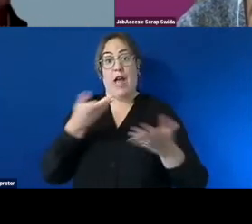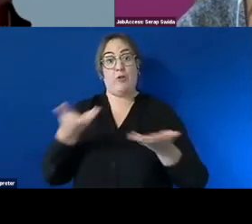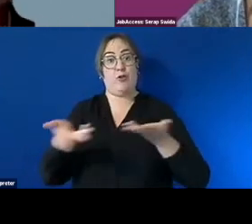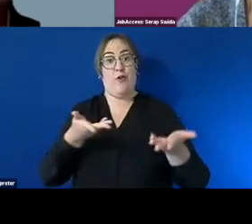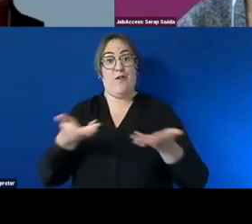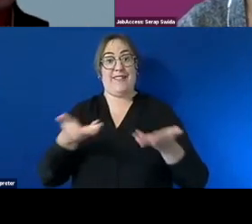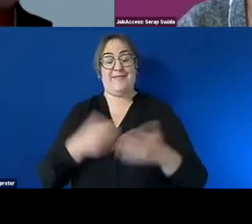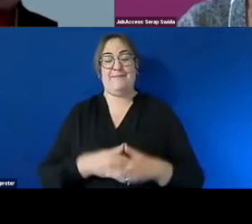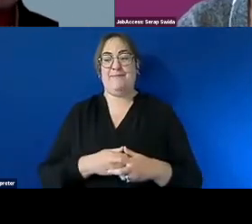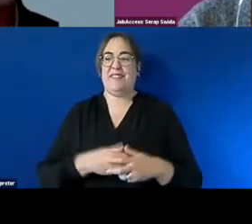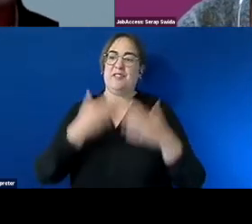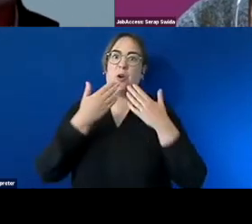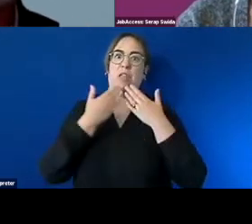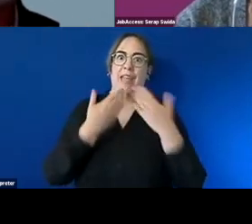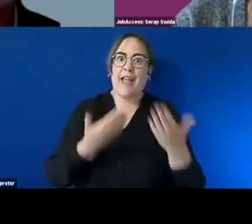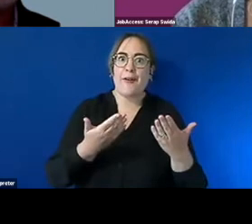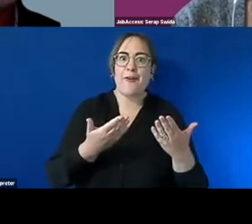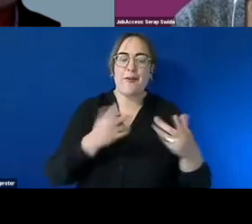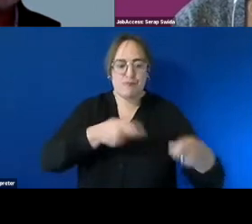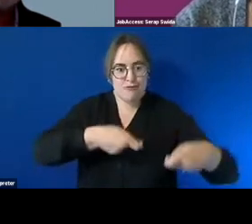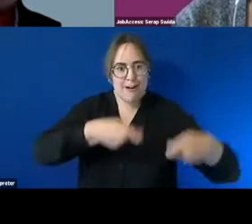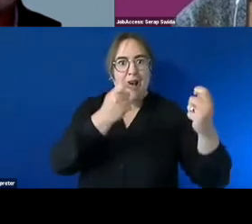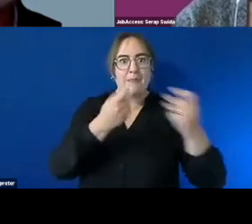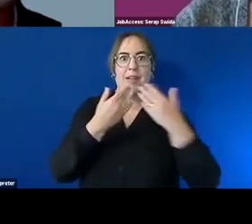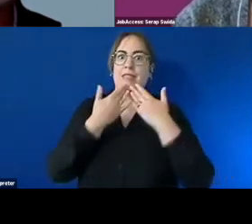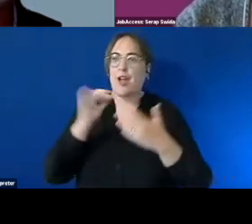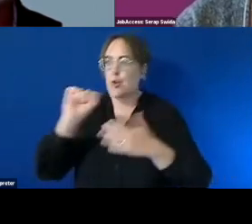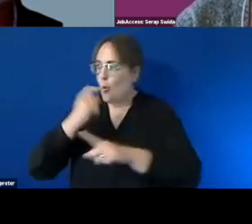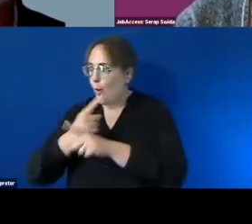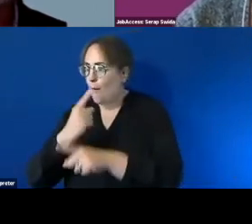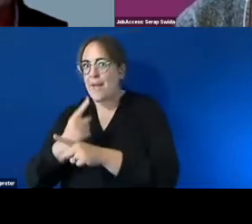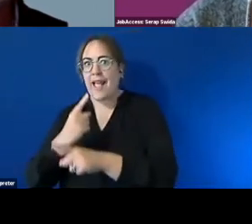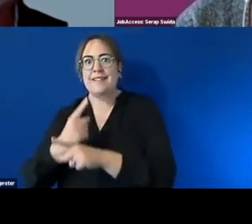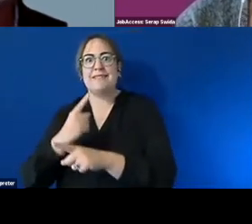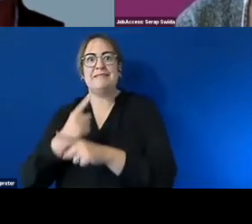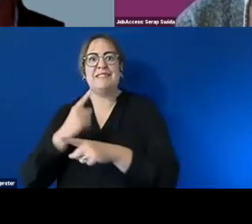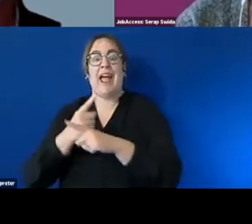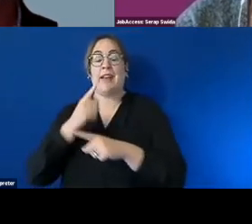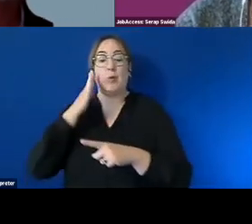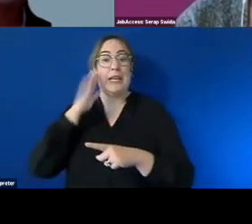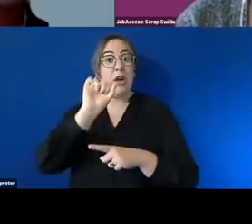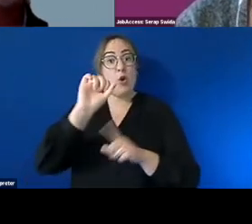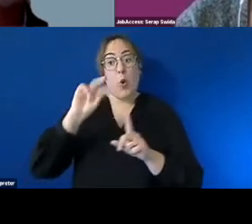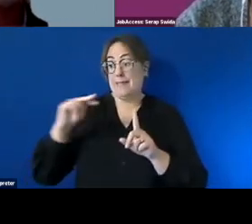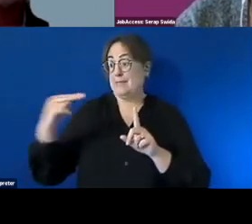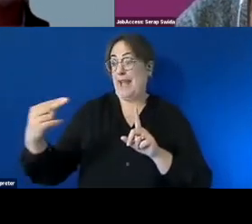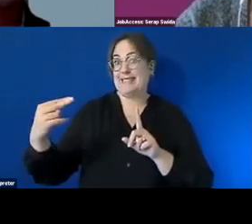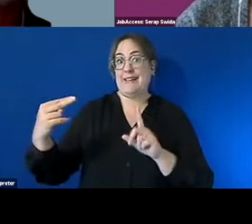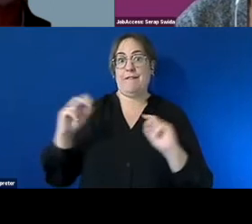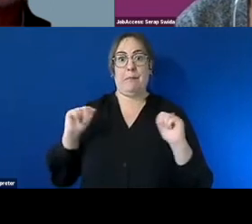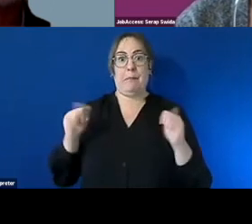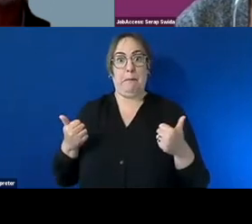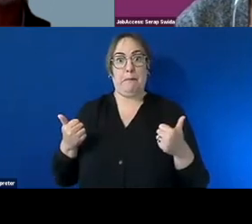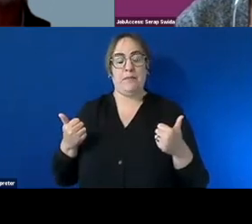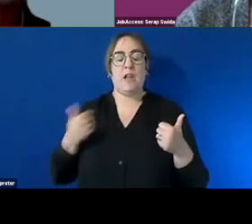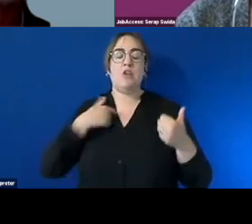thank you very much for bringing that up and and thank you for those comments and it was it was great to hear that that particular aspect um so in just closing the